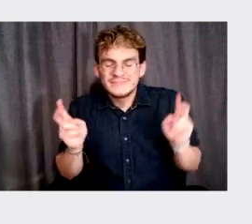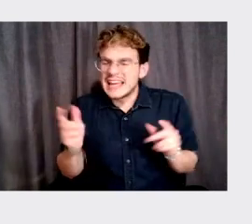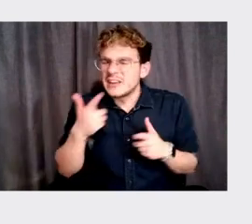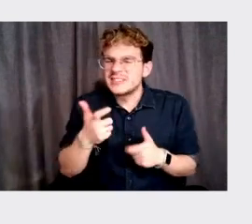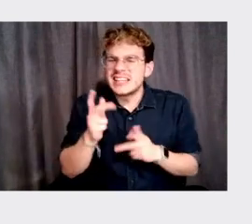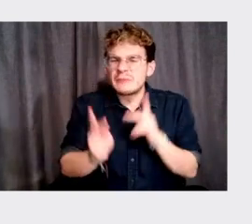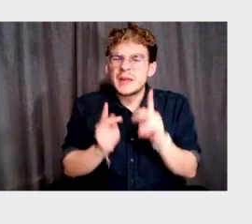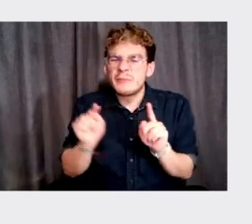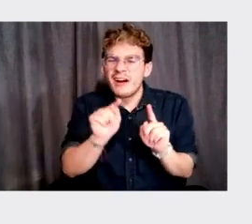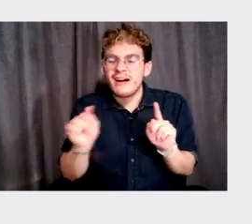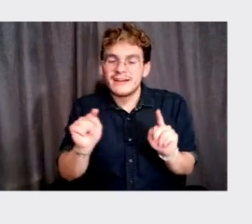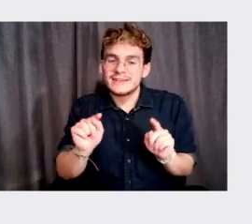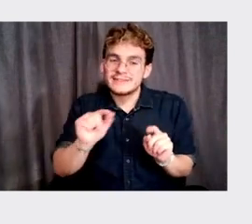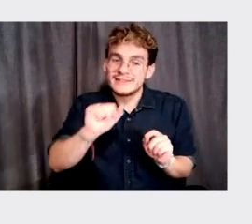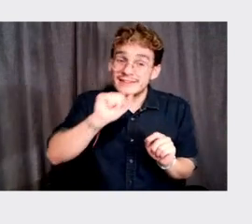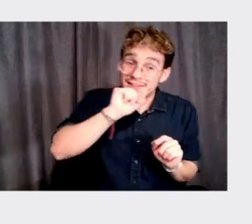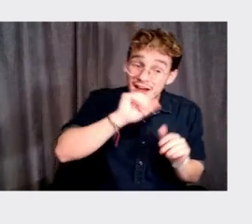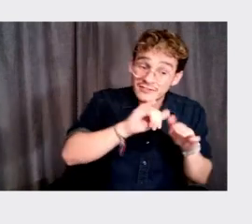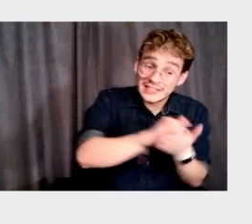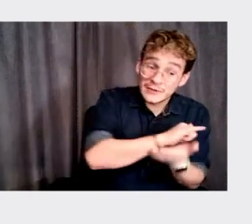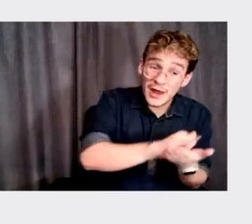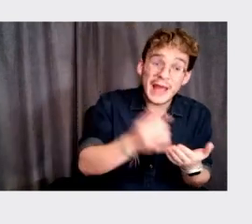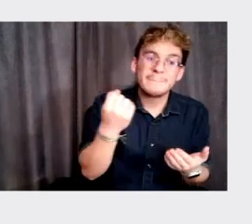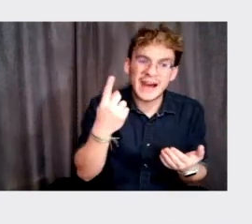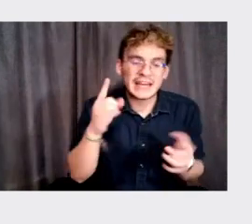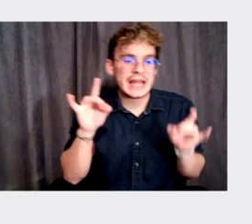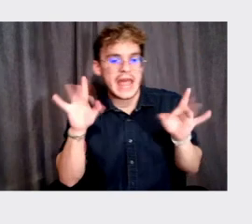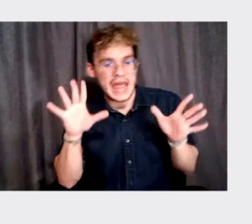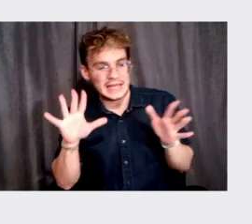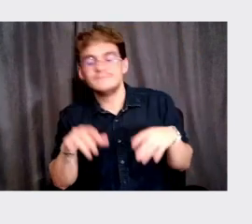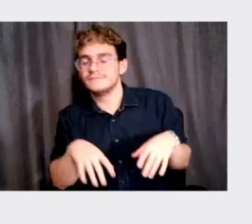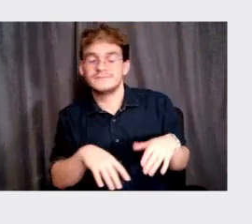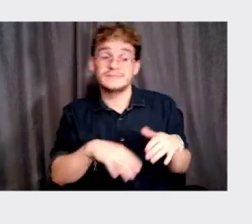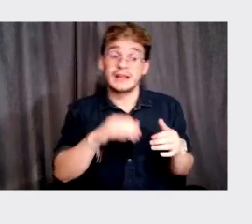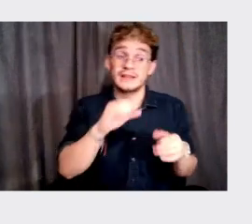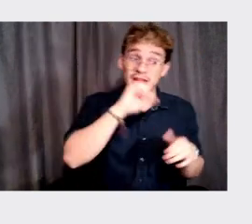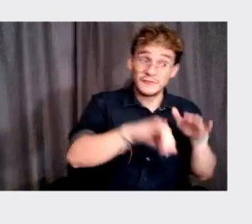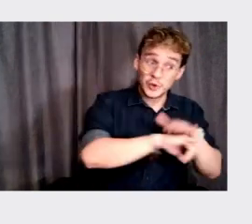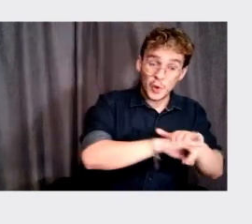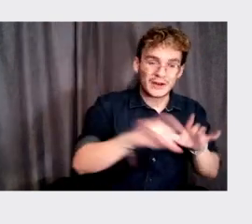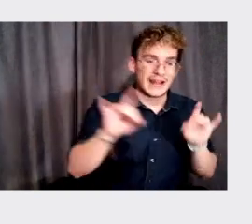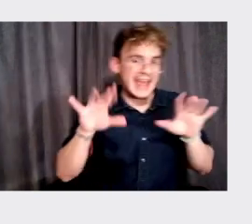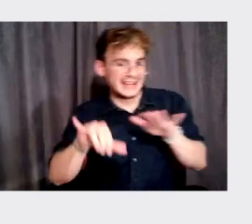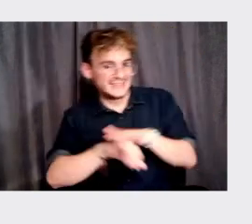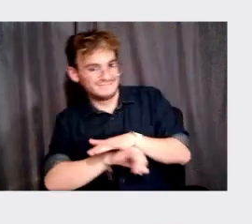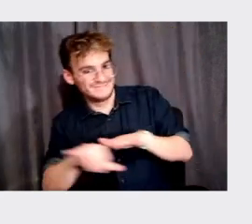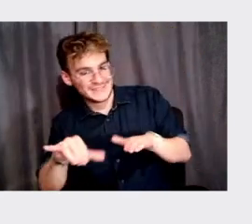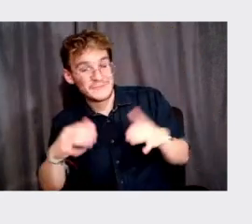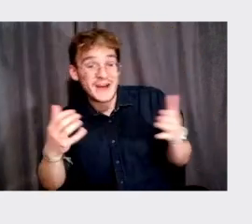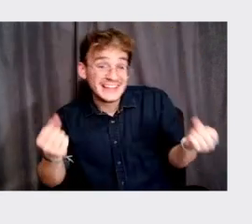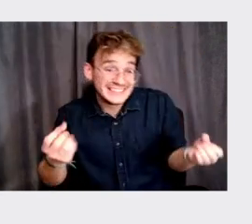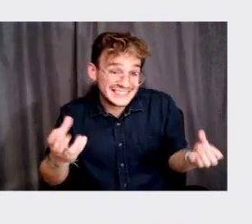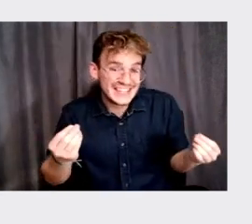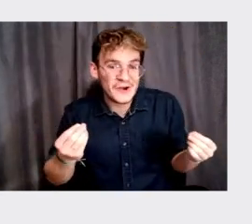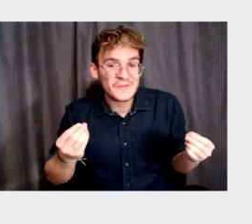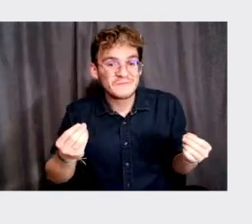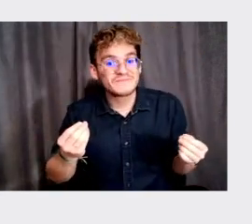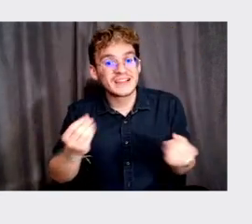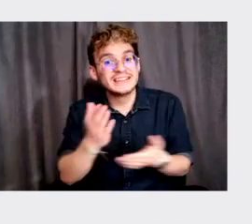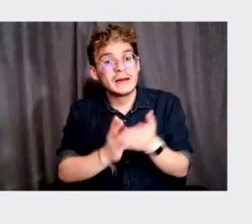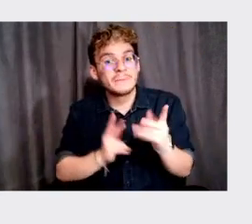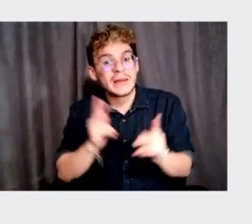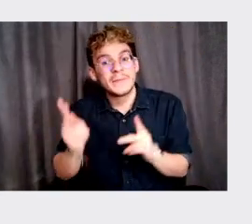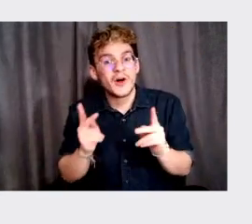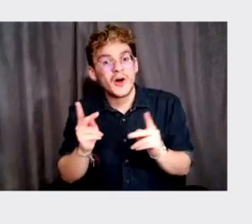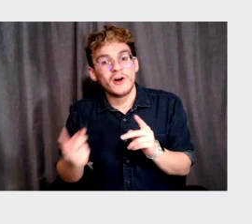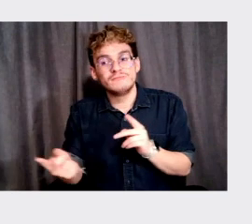how people have a love and hate relationship with the subway. And we get a lot of heat all the time. Uh, our main client, Sarah Myers, the chief